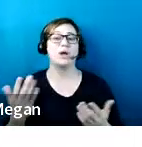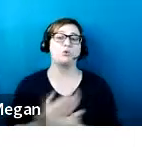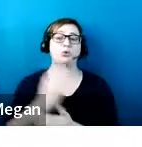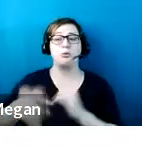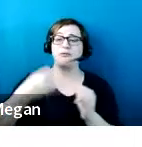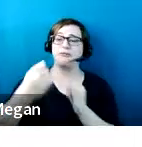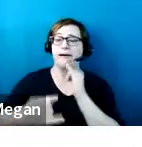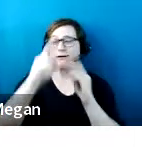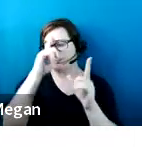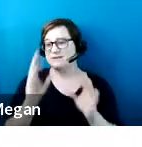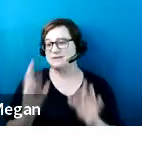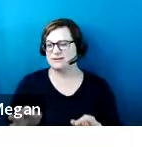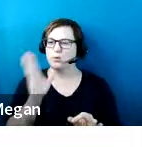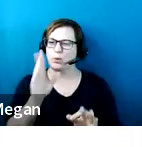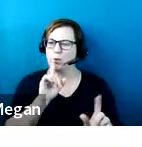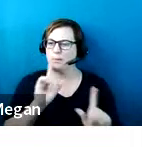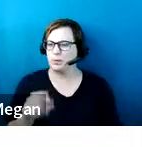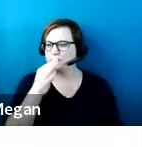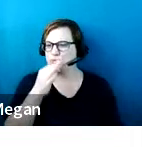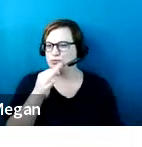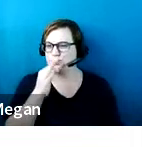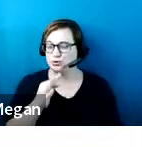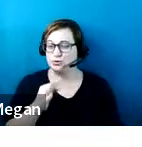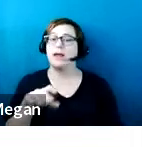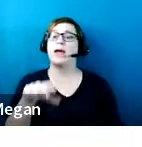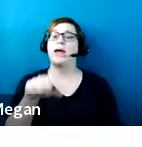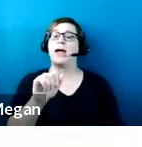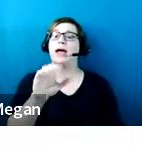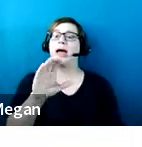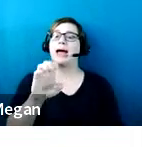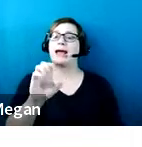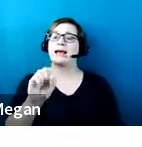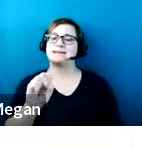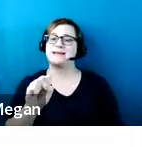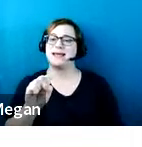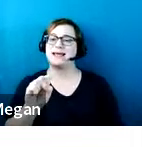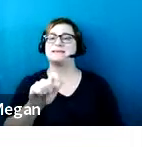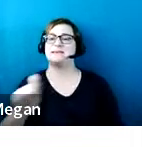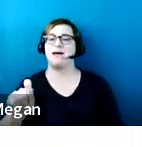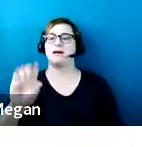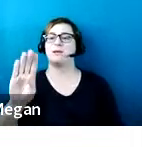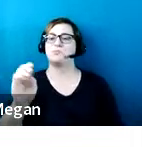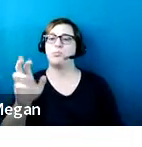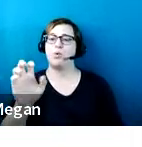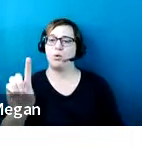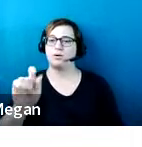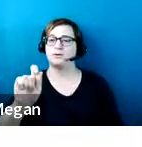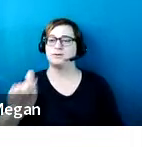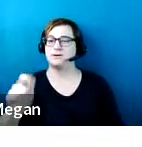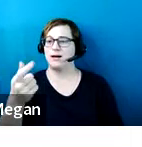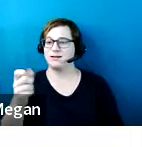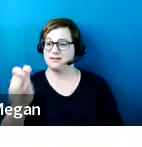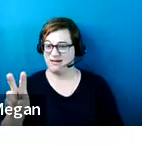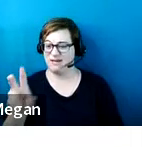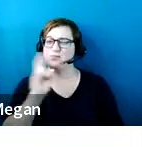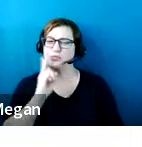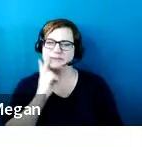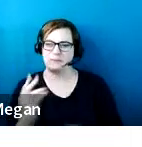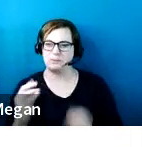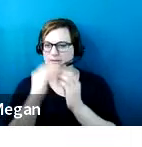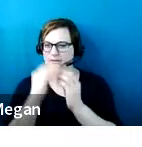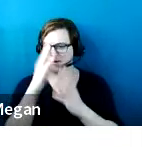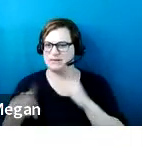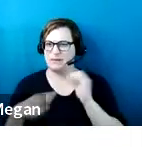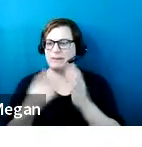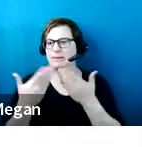you can access our website at access-board.gov for more information to come about the public right